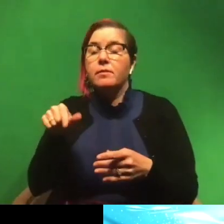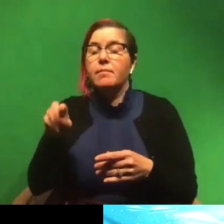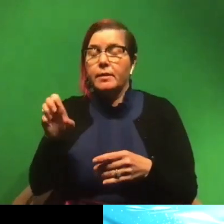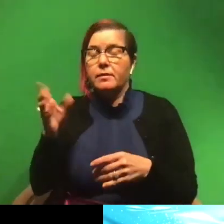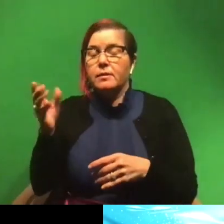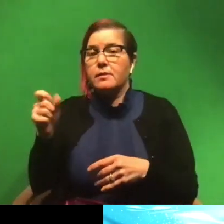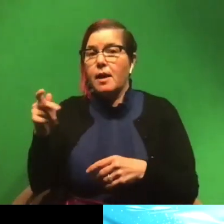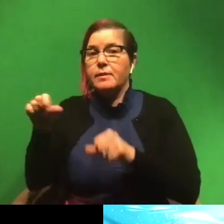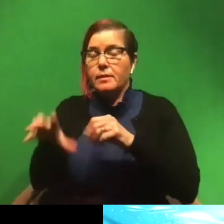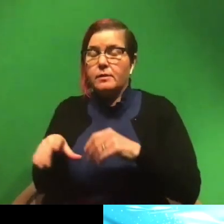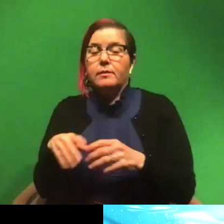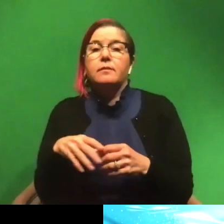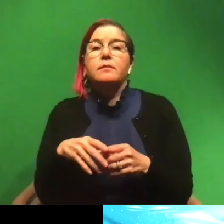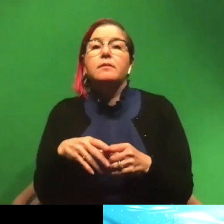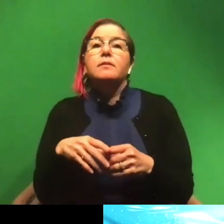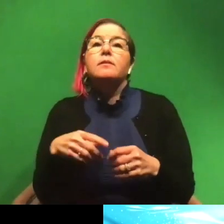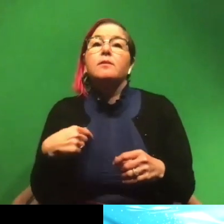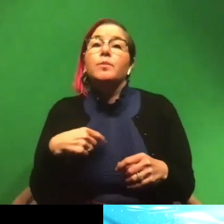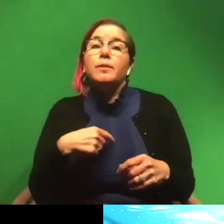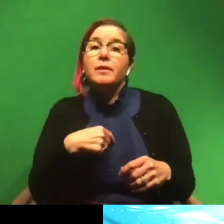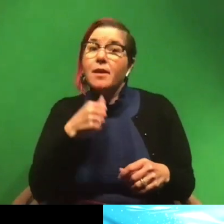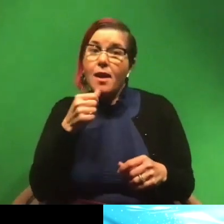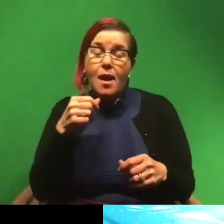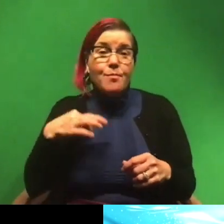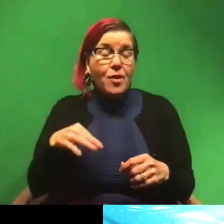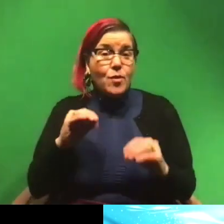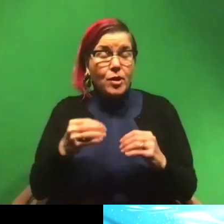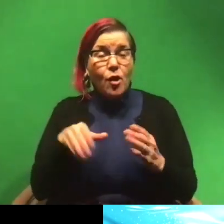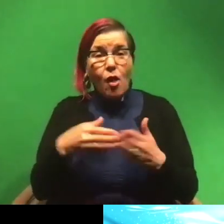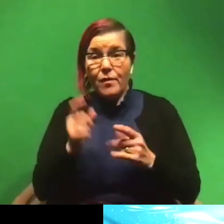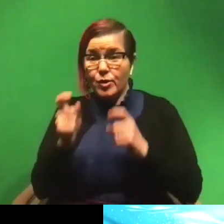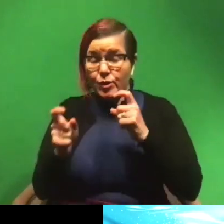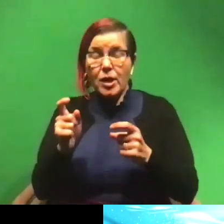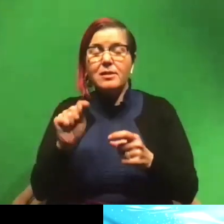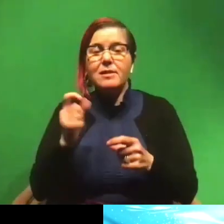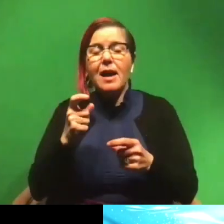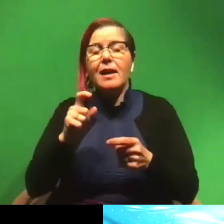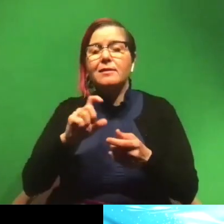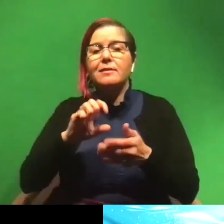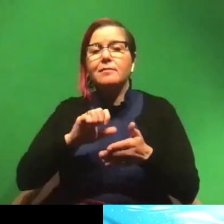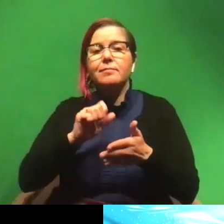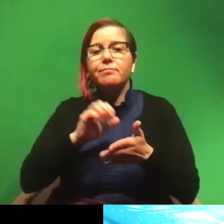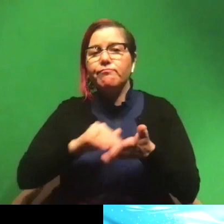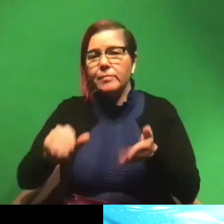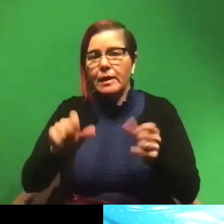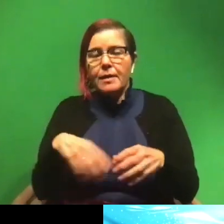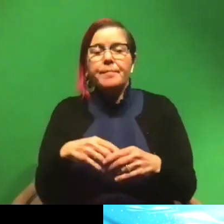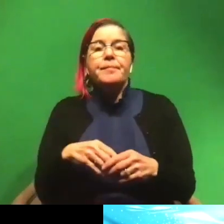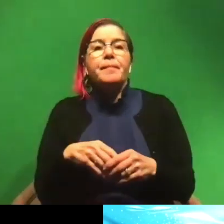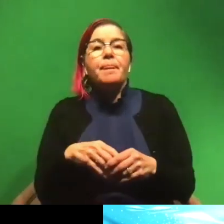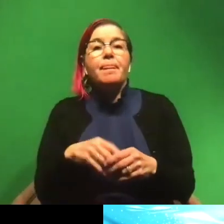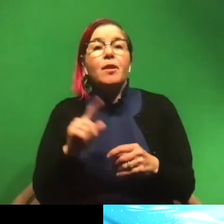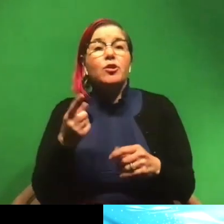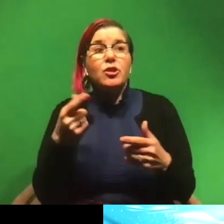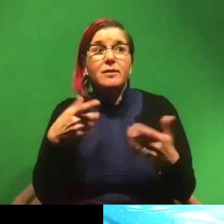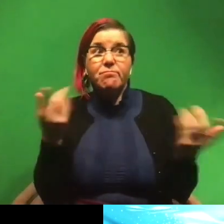slash Skype a Scientist. We are a nonprofit, so all of your donations are tax deductible. And we're just out here